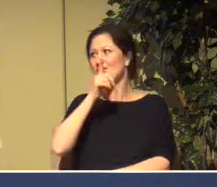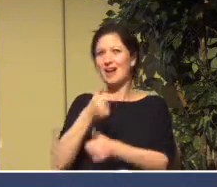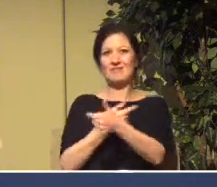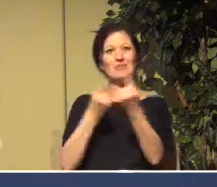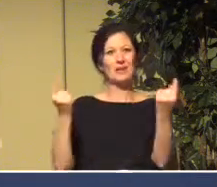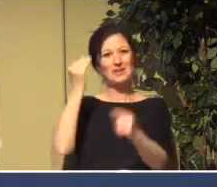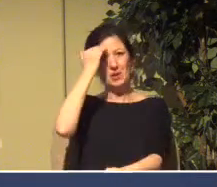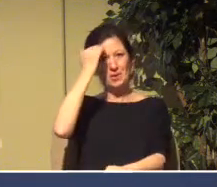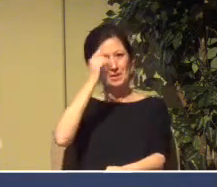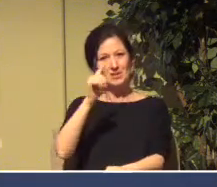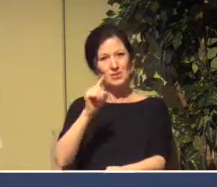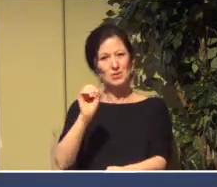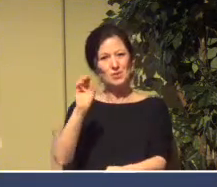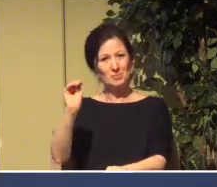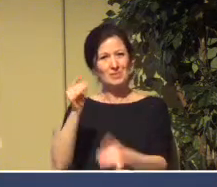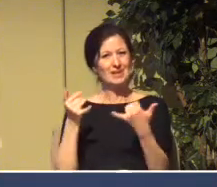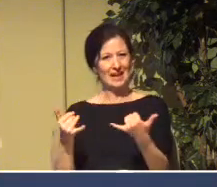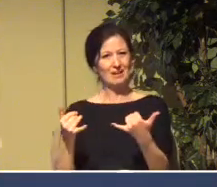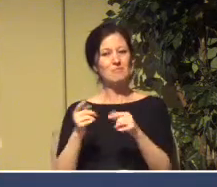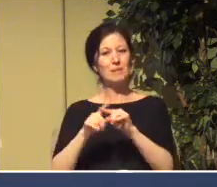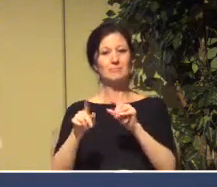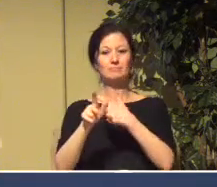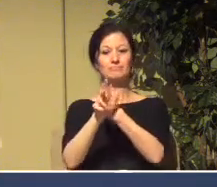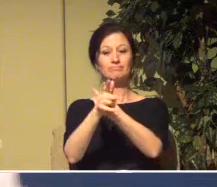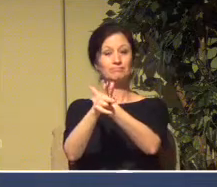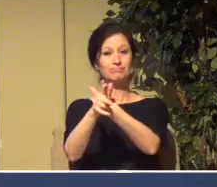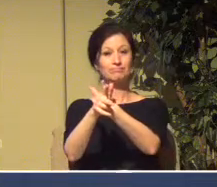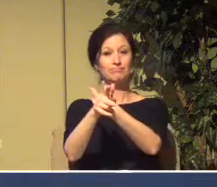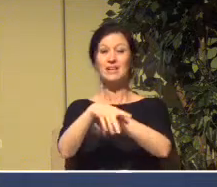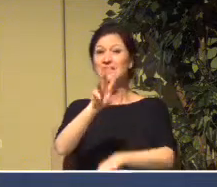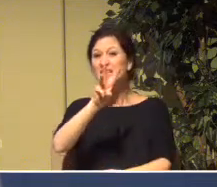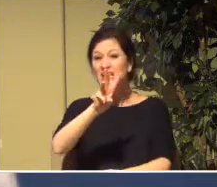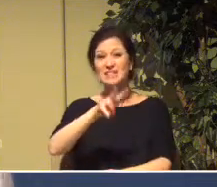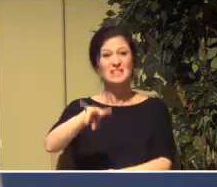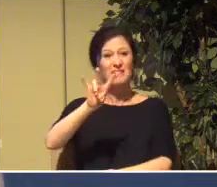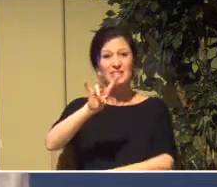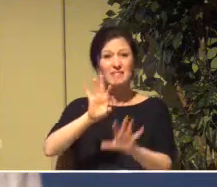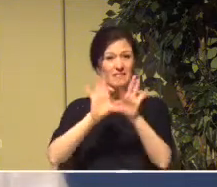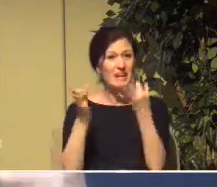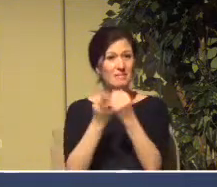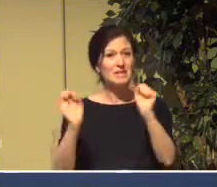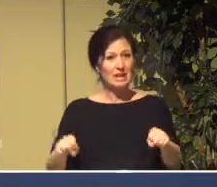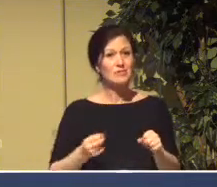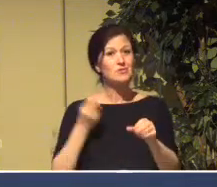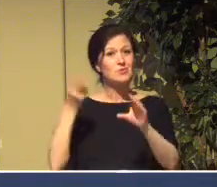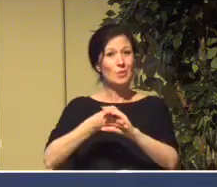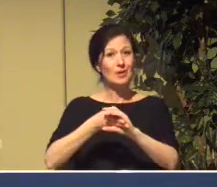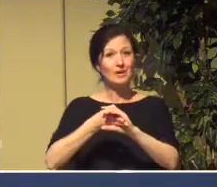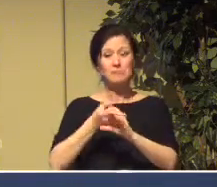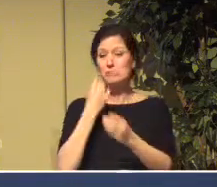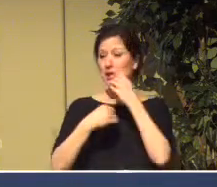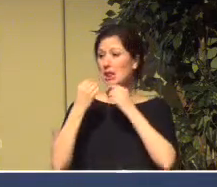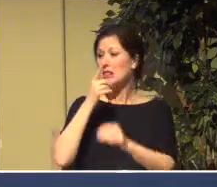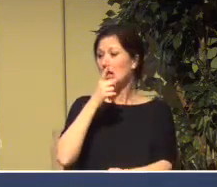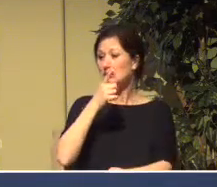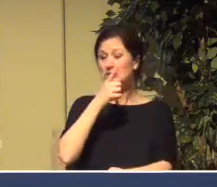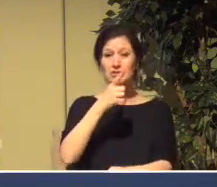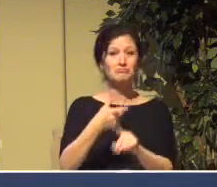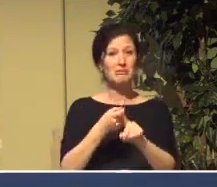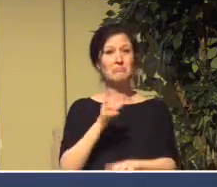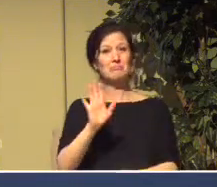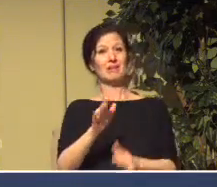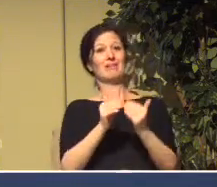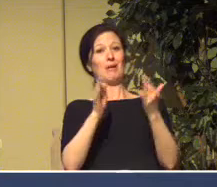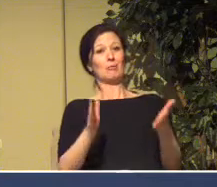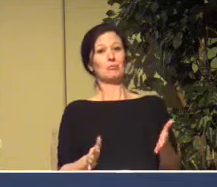is a way of video conferencing. So six or seven families with kids joined her and they had lunch together each in their own place